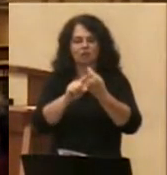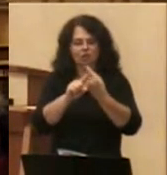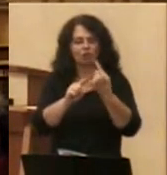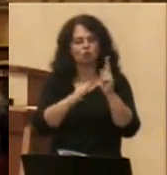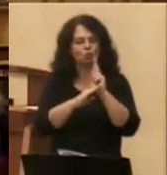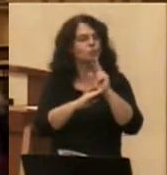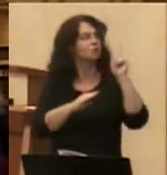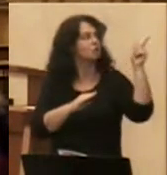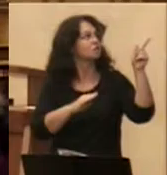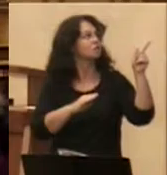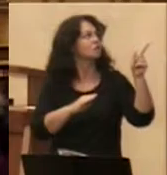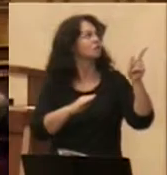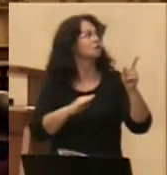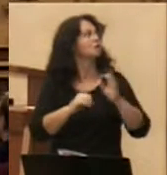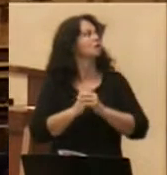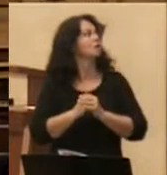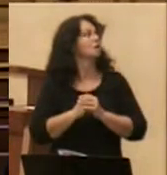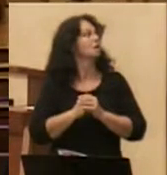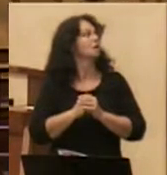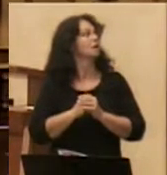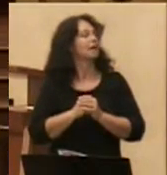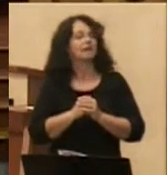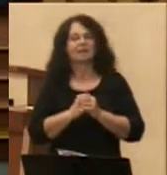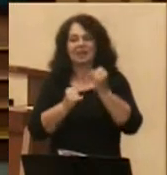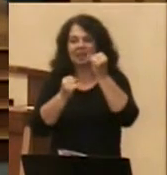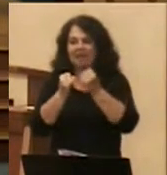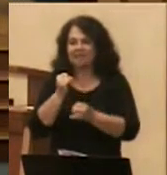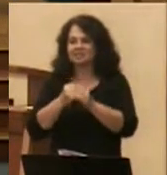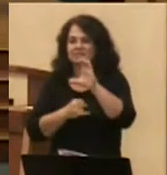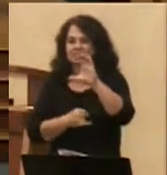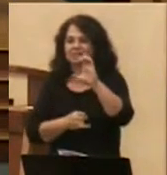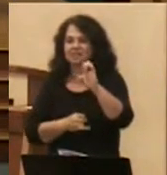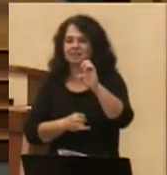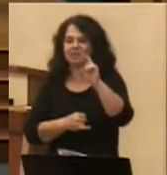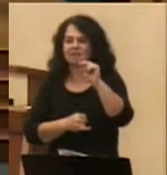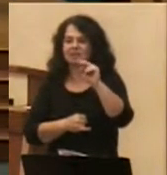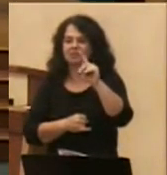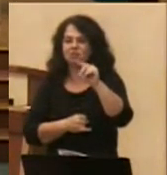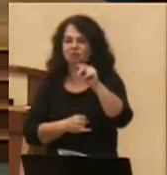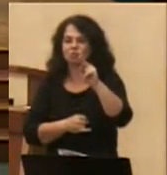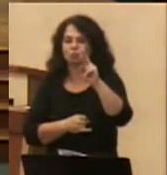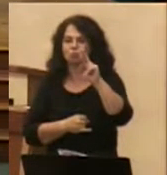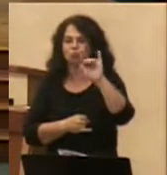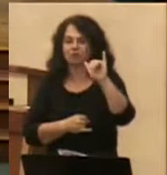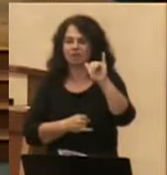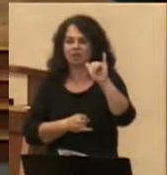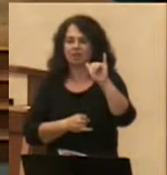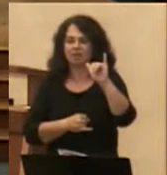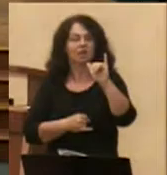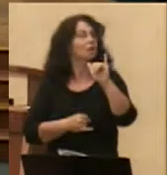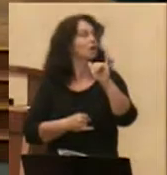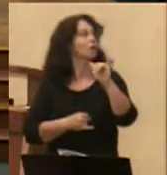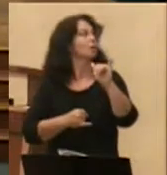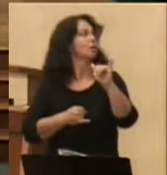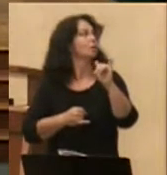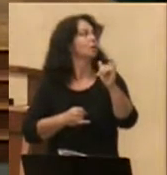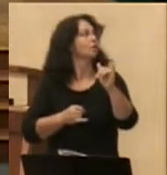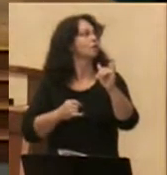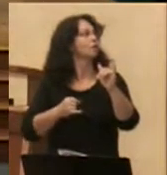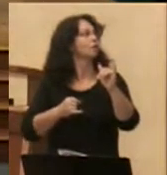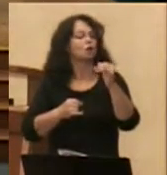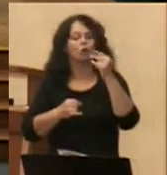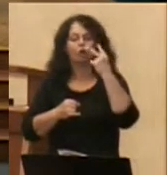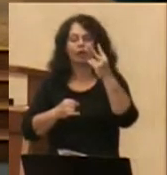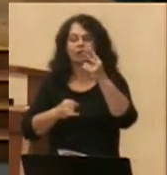century, if you shorten that bottom part of the cross, you can perhaps see the iron cross that the